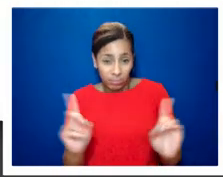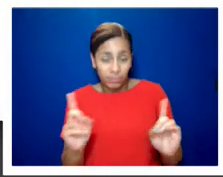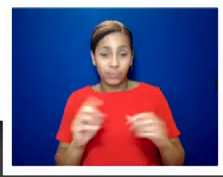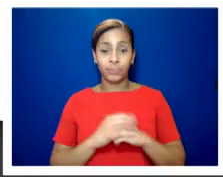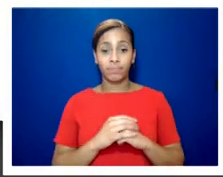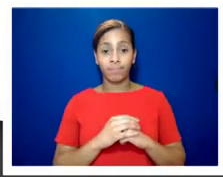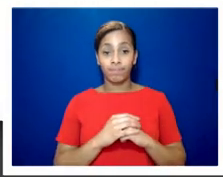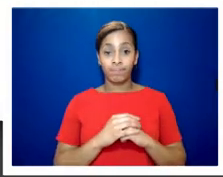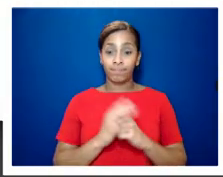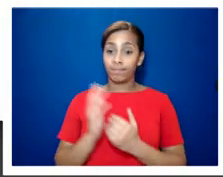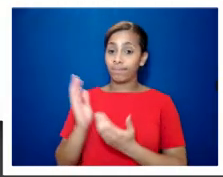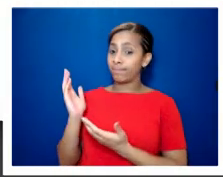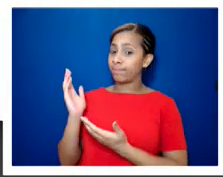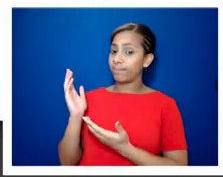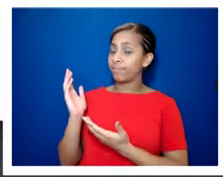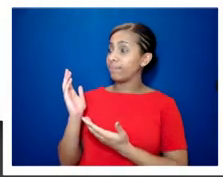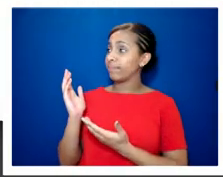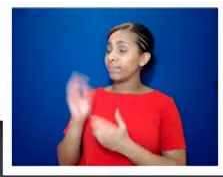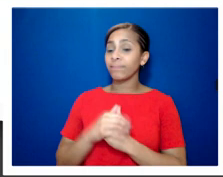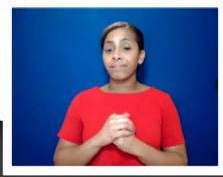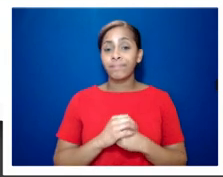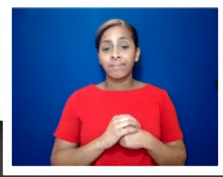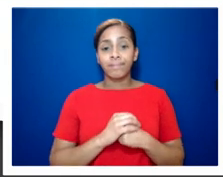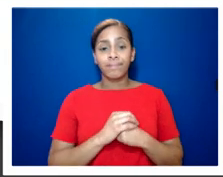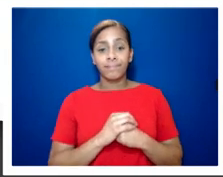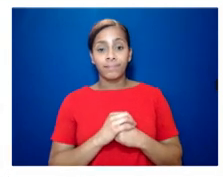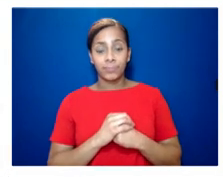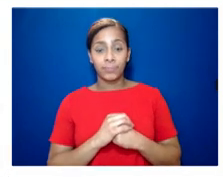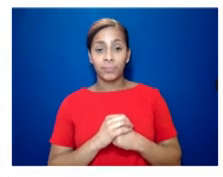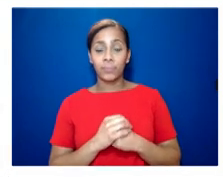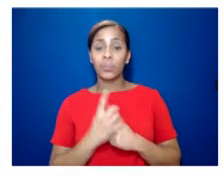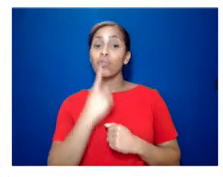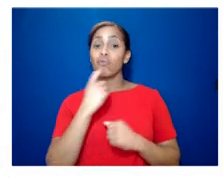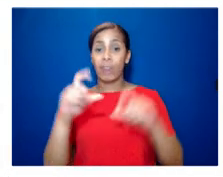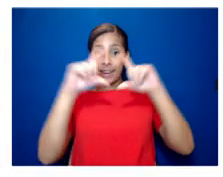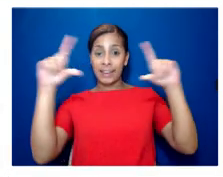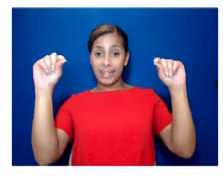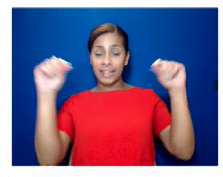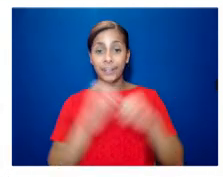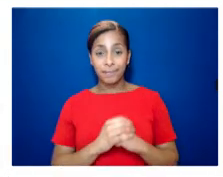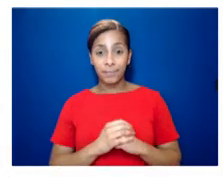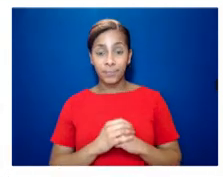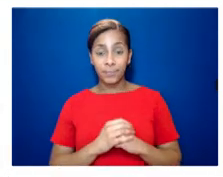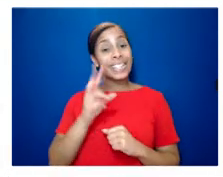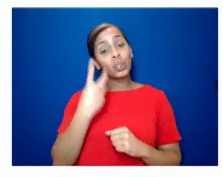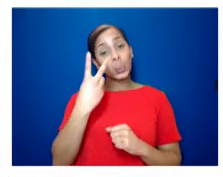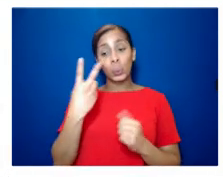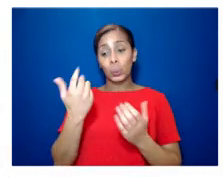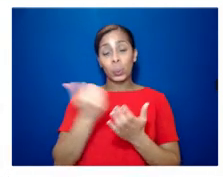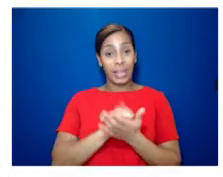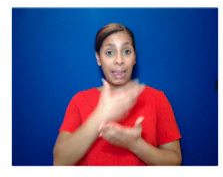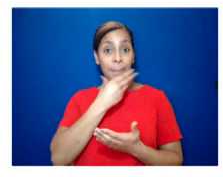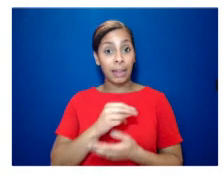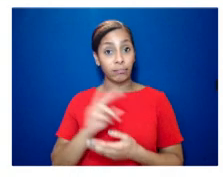here it is it's that that bit in the middle of the screen i've put in a kind of red box so you can see two gay men there and they're out buying pot